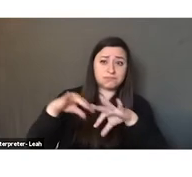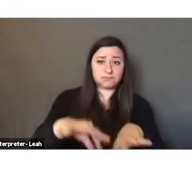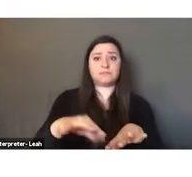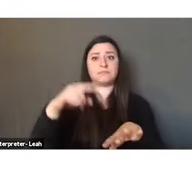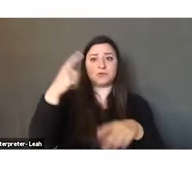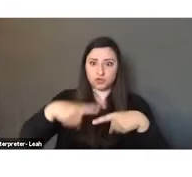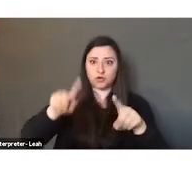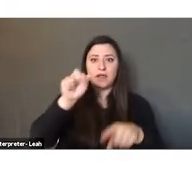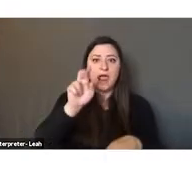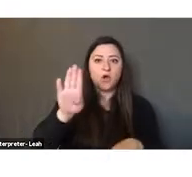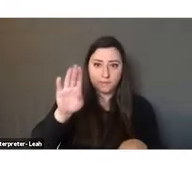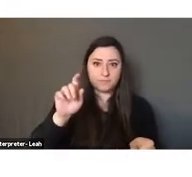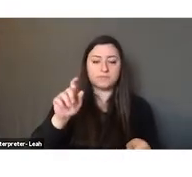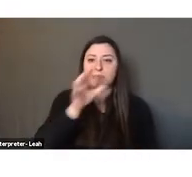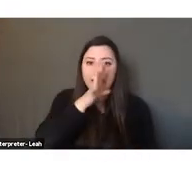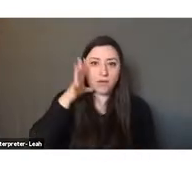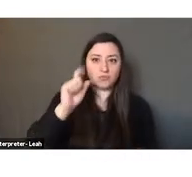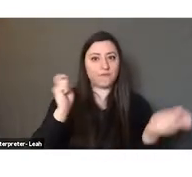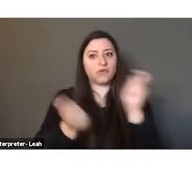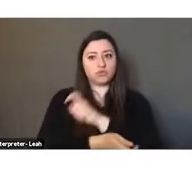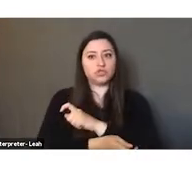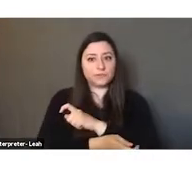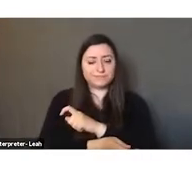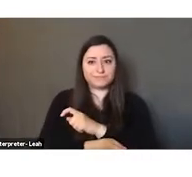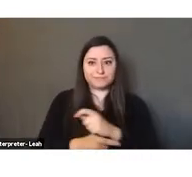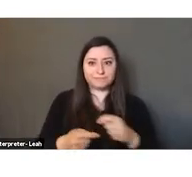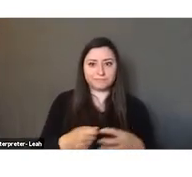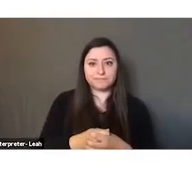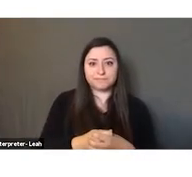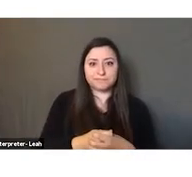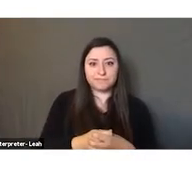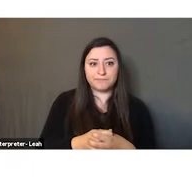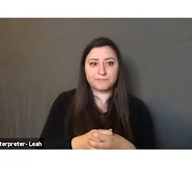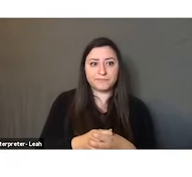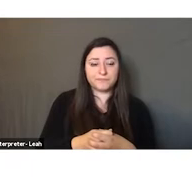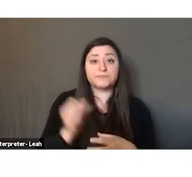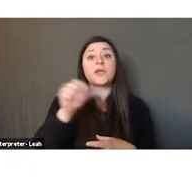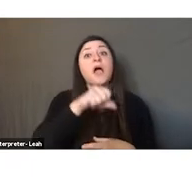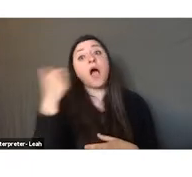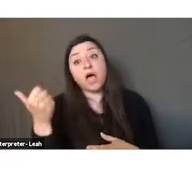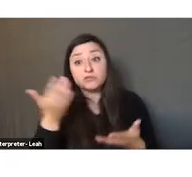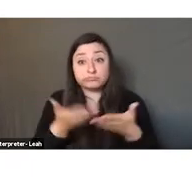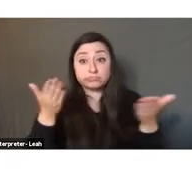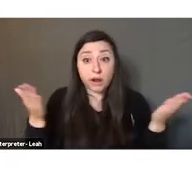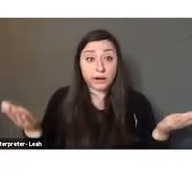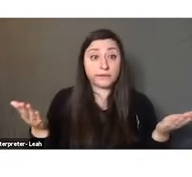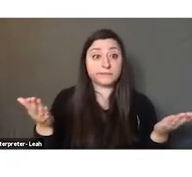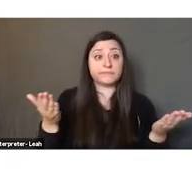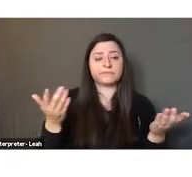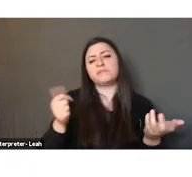Arab agricultural revolution. Other also products, less